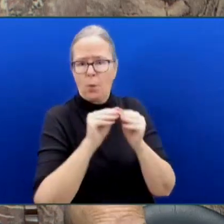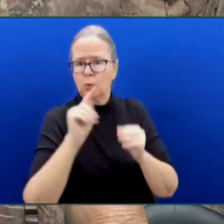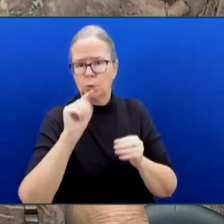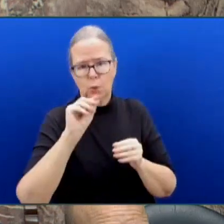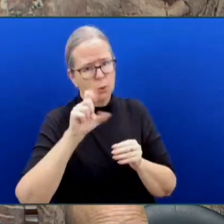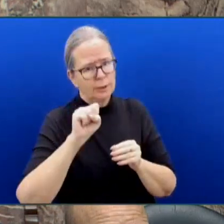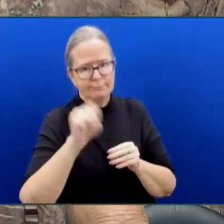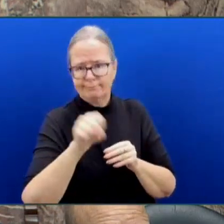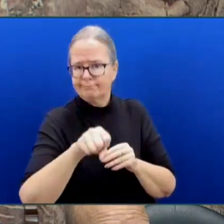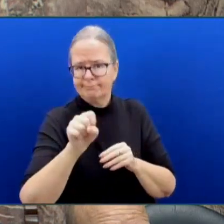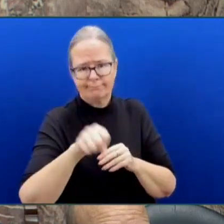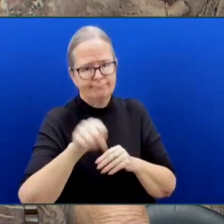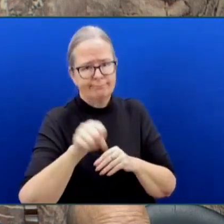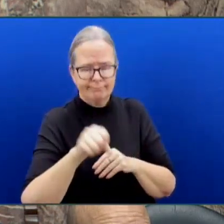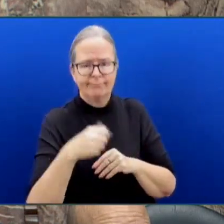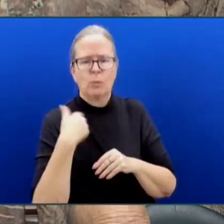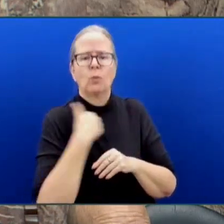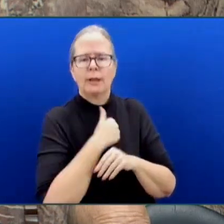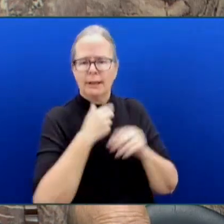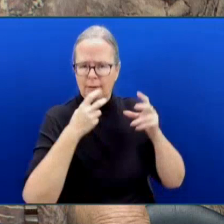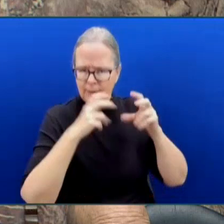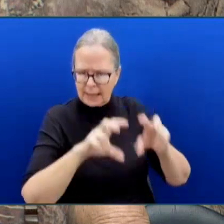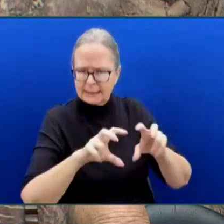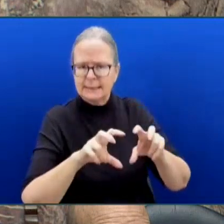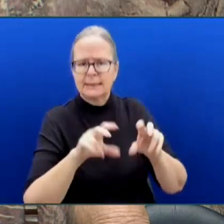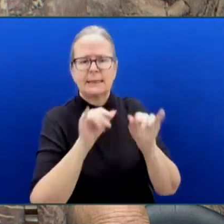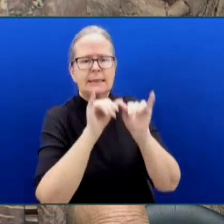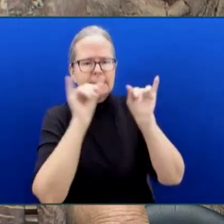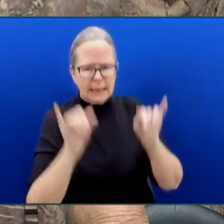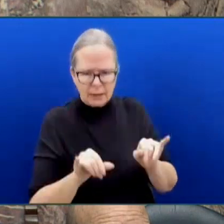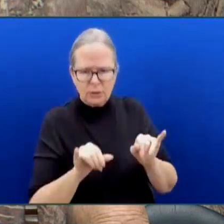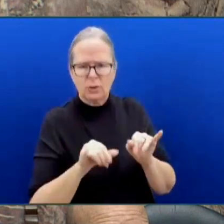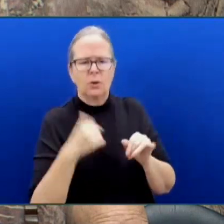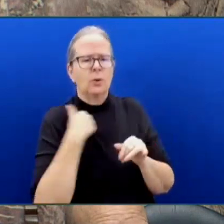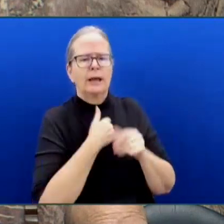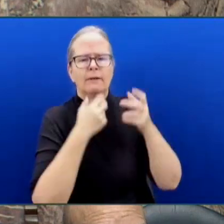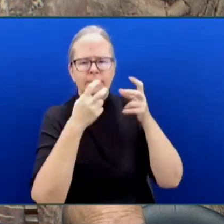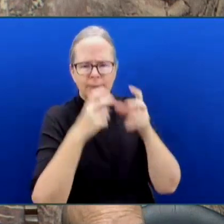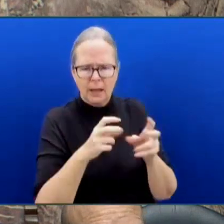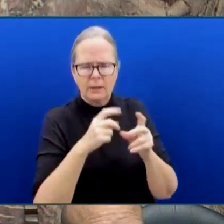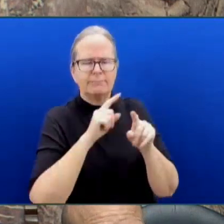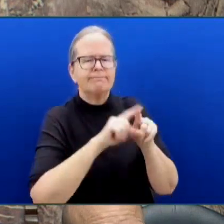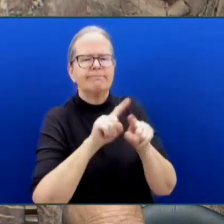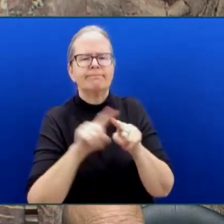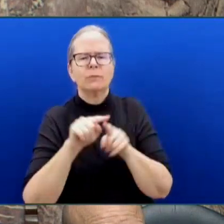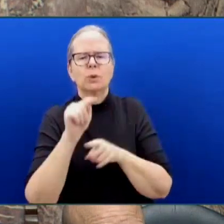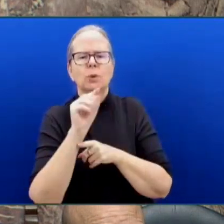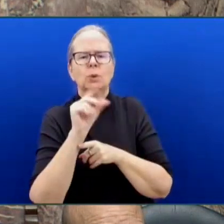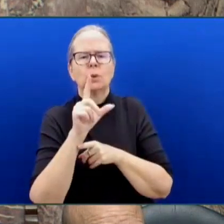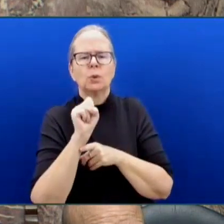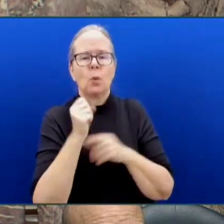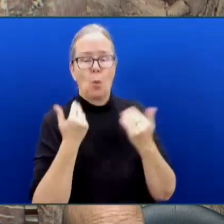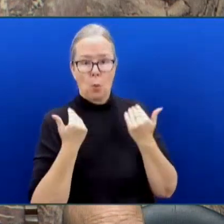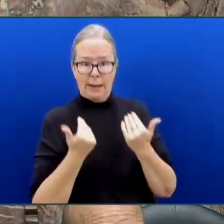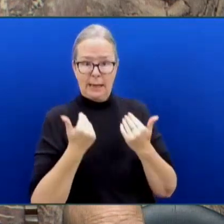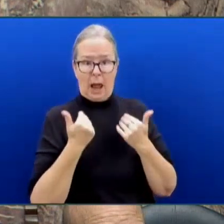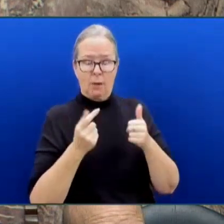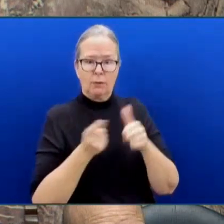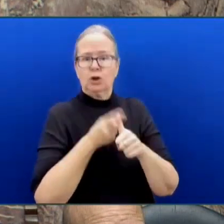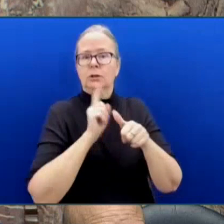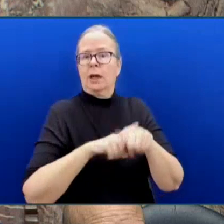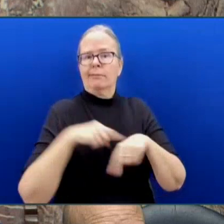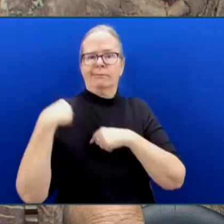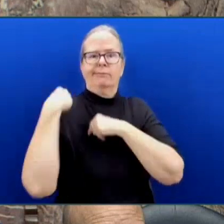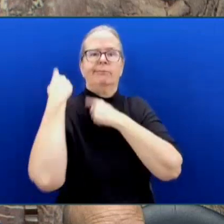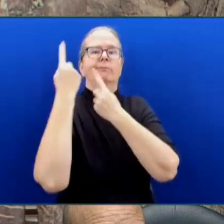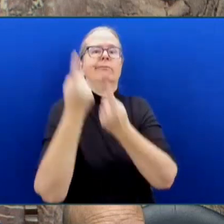the system. The profound and historic work that is being done and must continue to be done with Indigenous communities shows that.